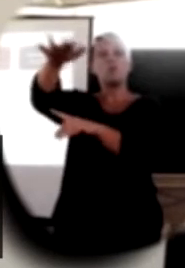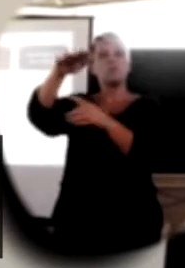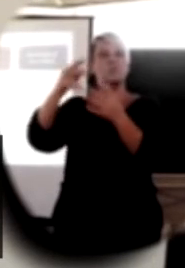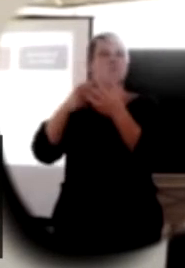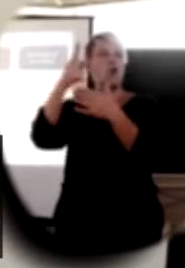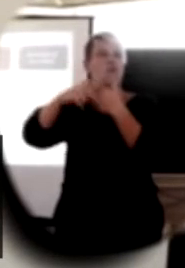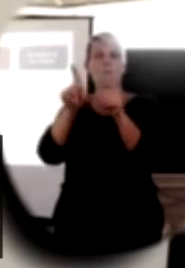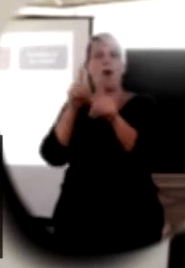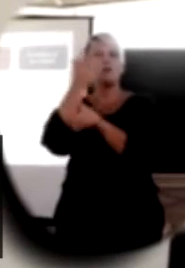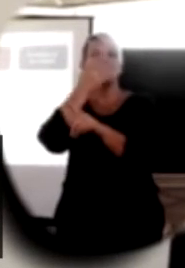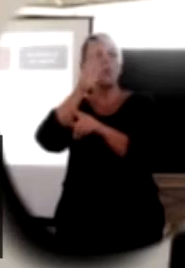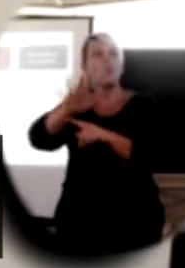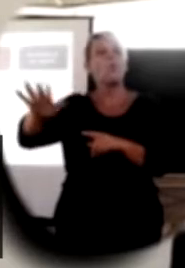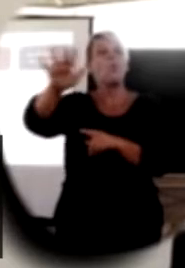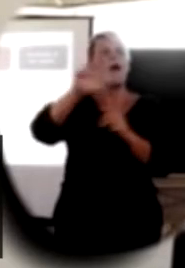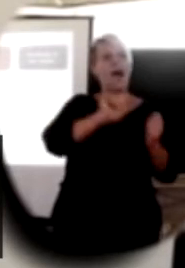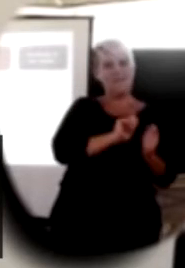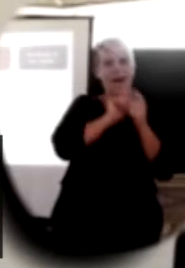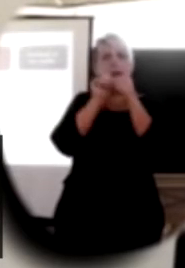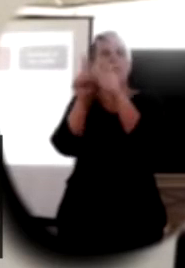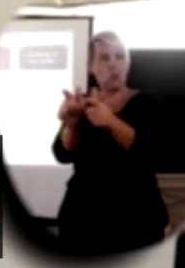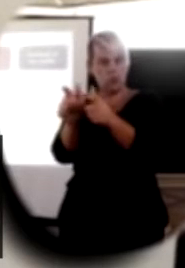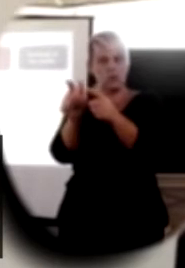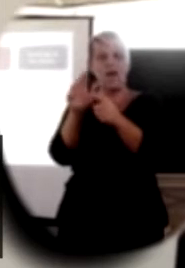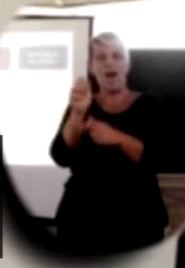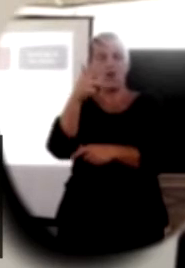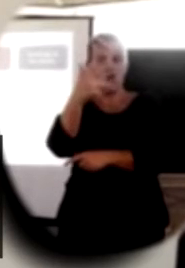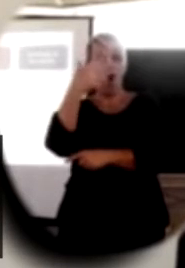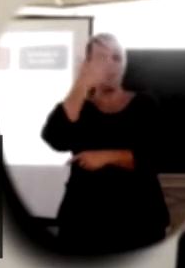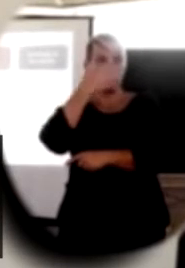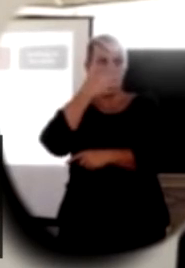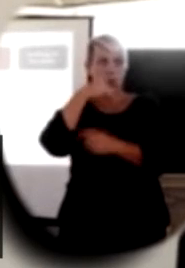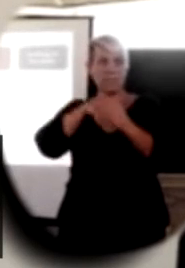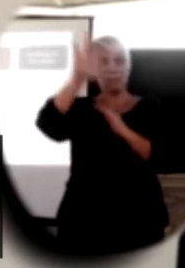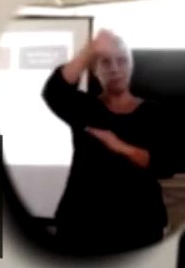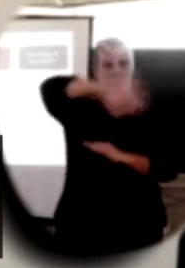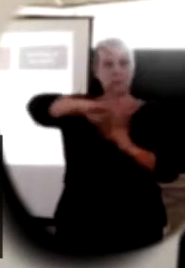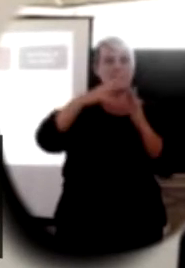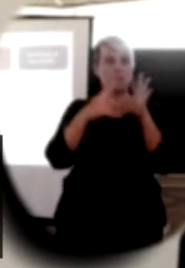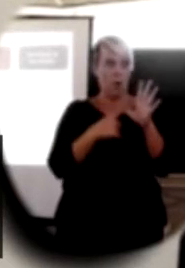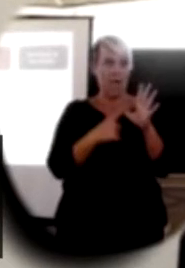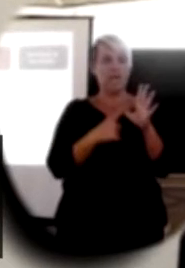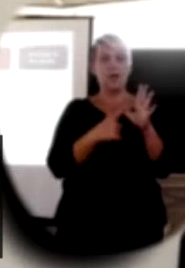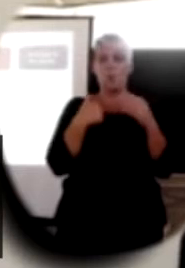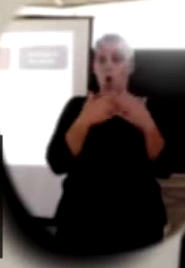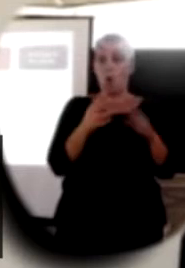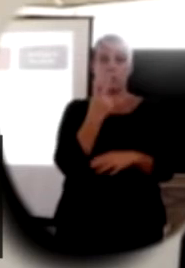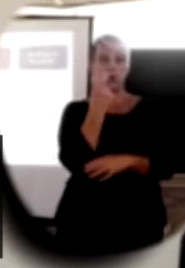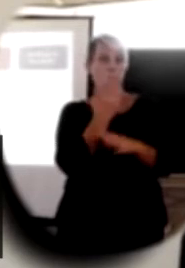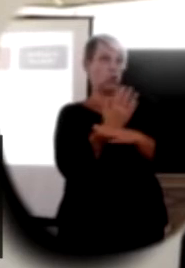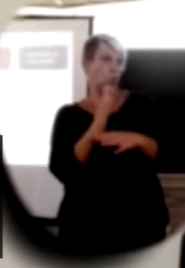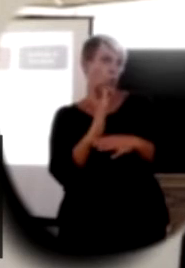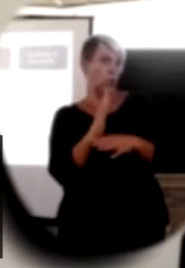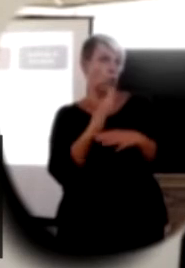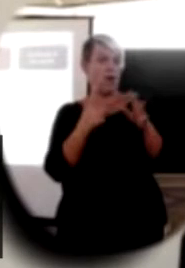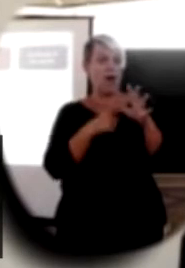get to school age, we have outposts in nine schools across Western Australia. This year we opened two new ones